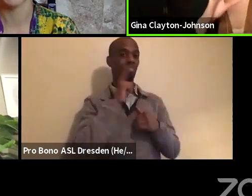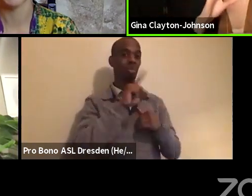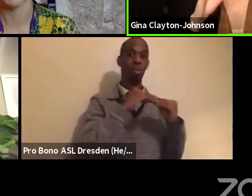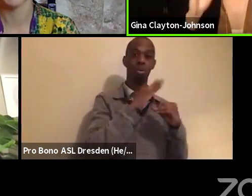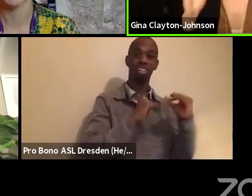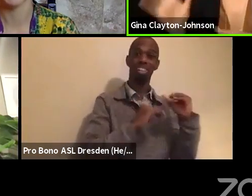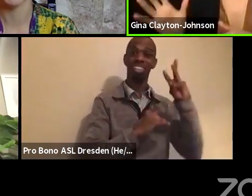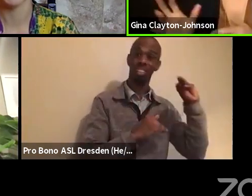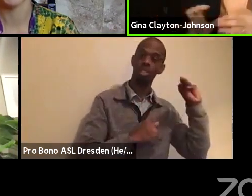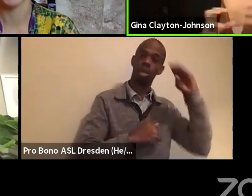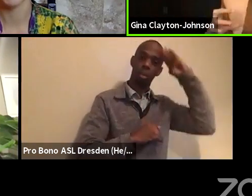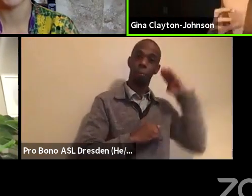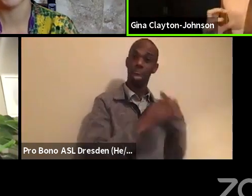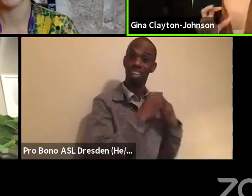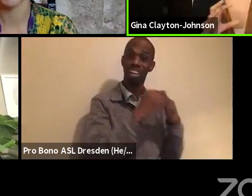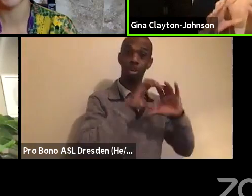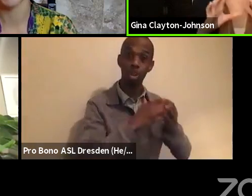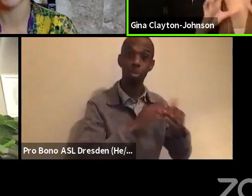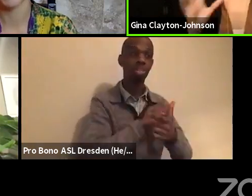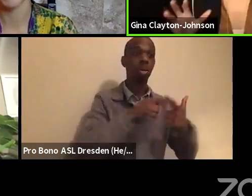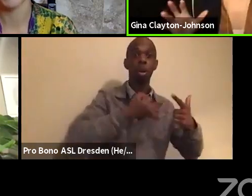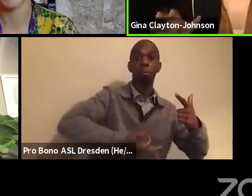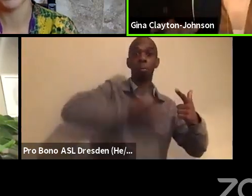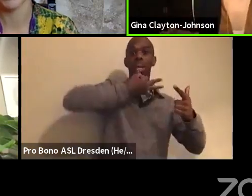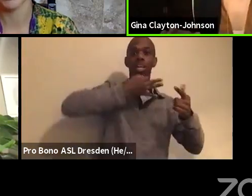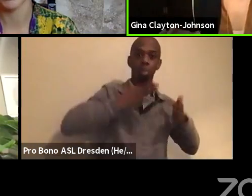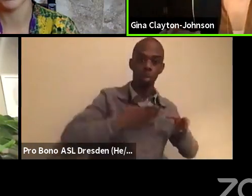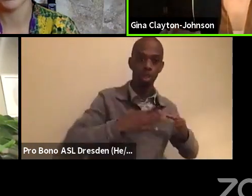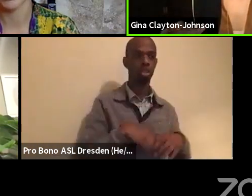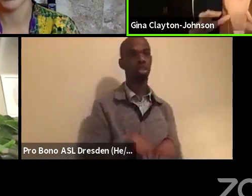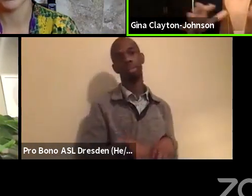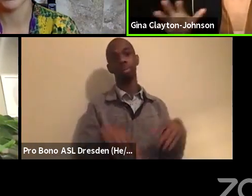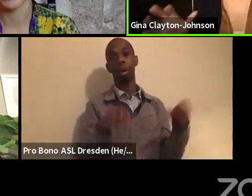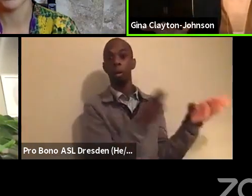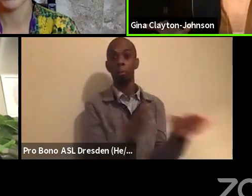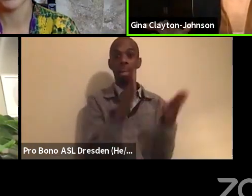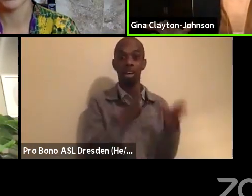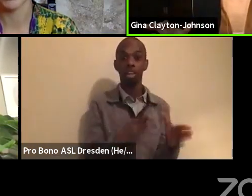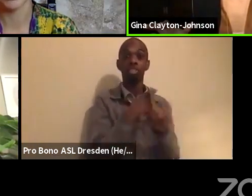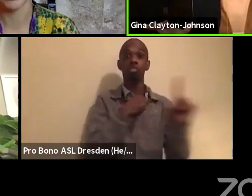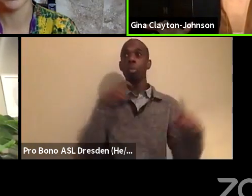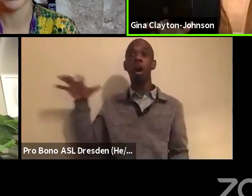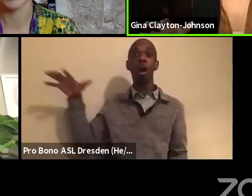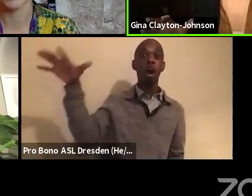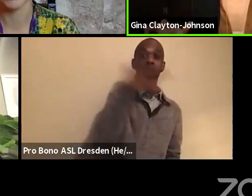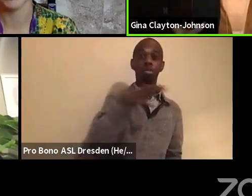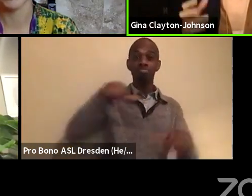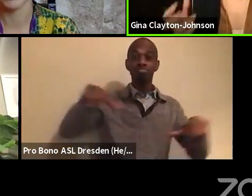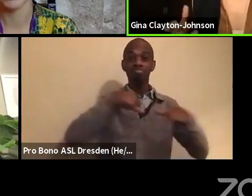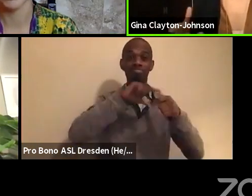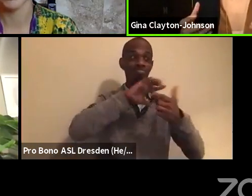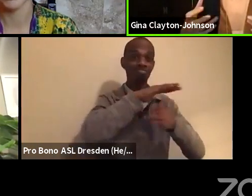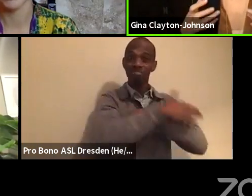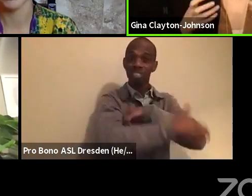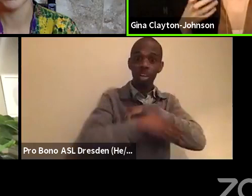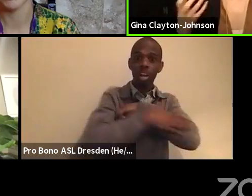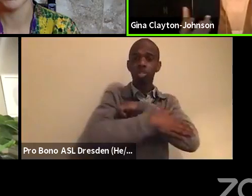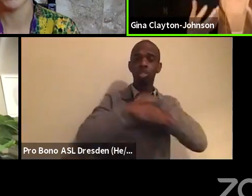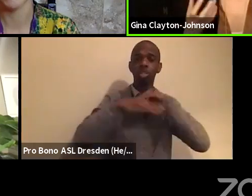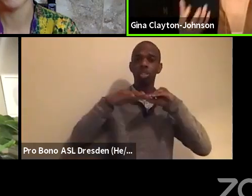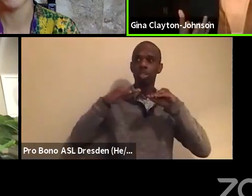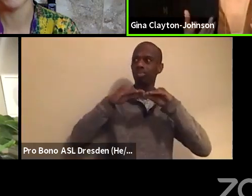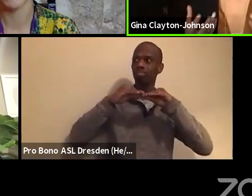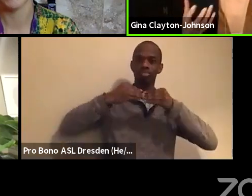you know, experts organizers from across this country, distributed across communities to engage in a